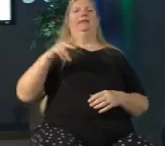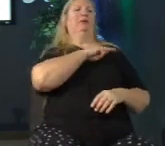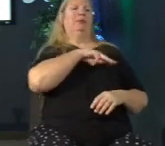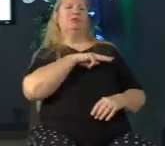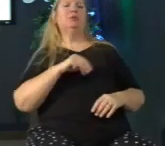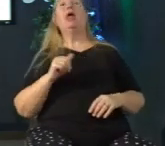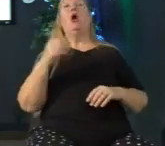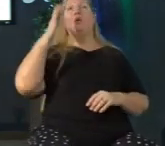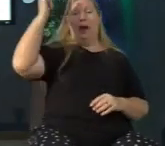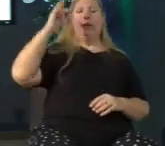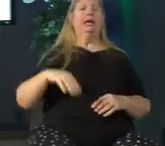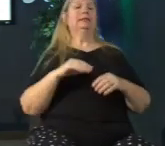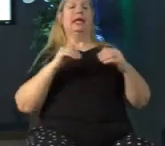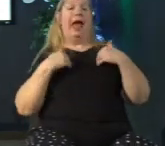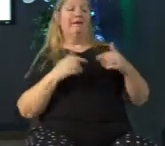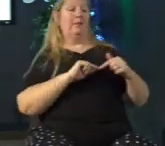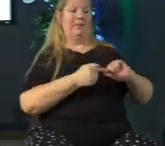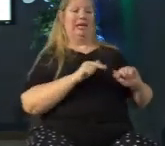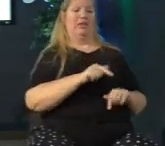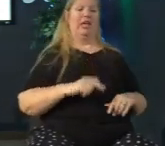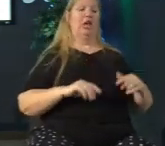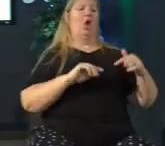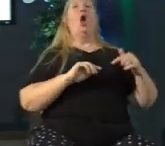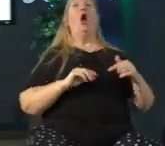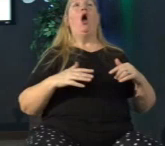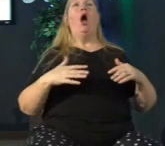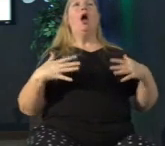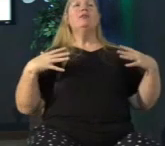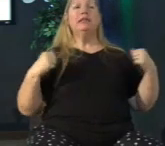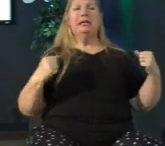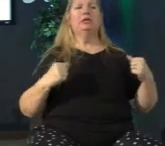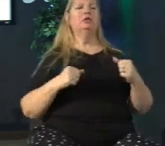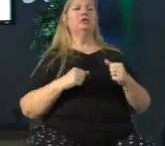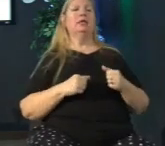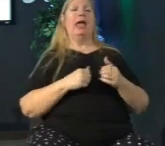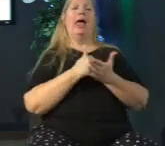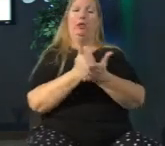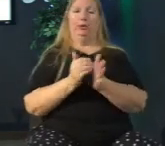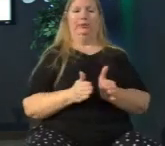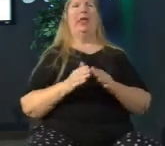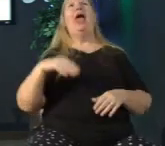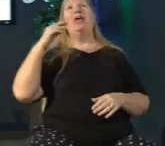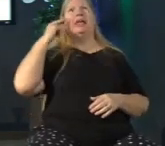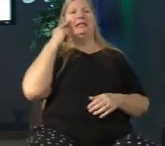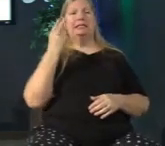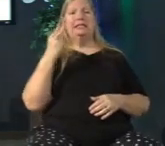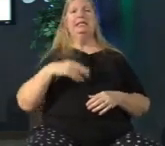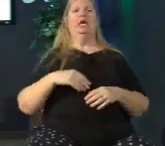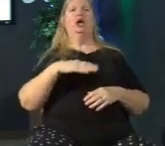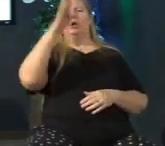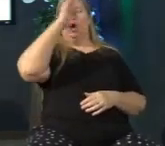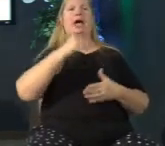that they have suffered and have gone through and made it through to the other side and they saw how God worked in the midst of that pain